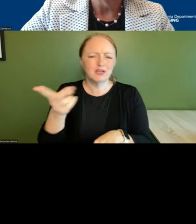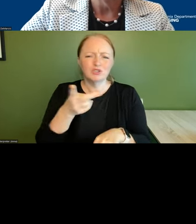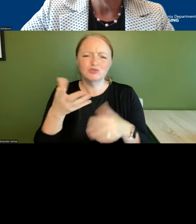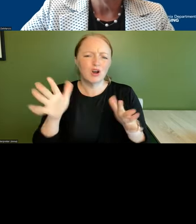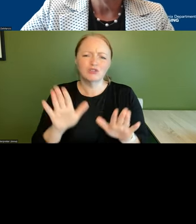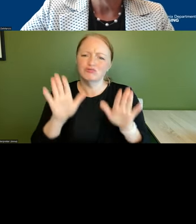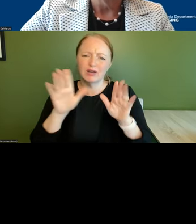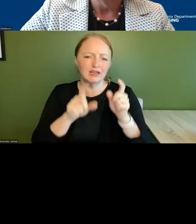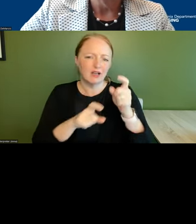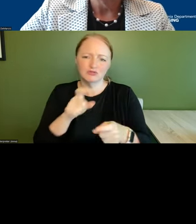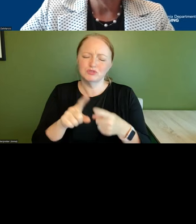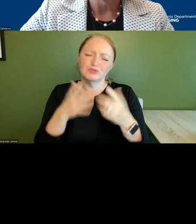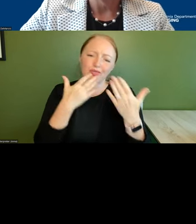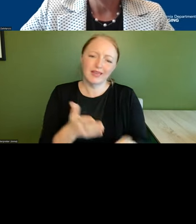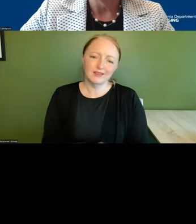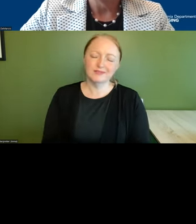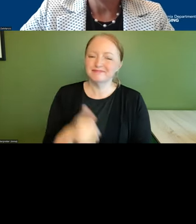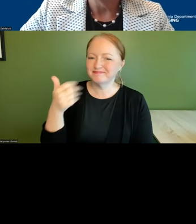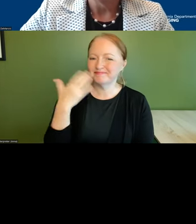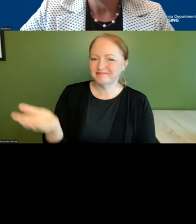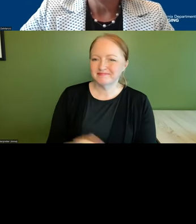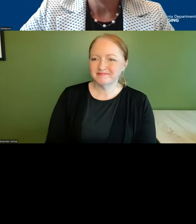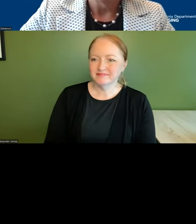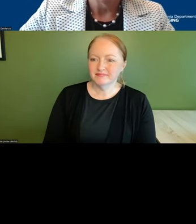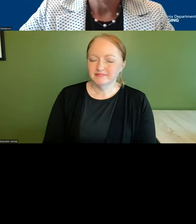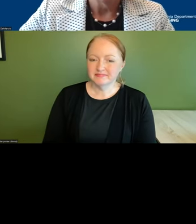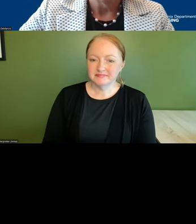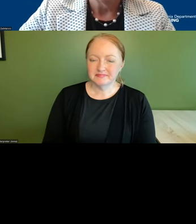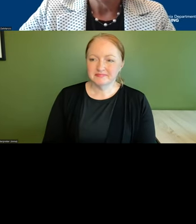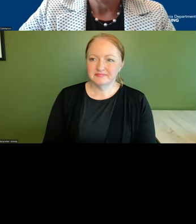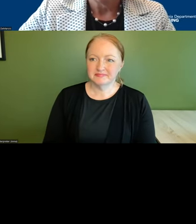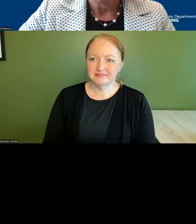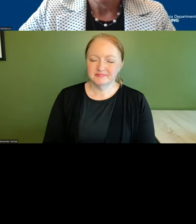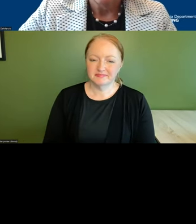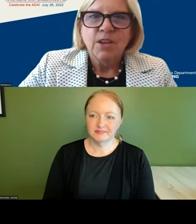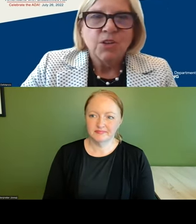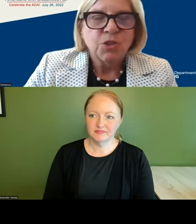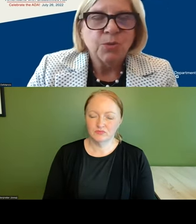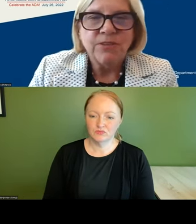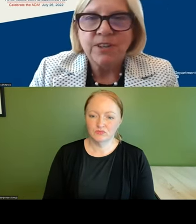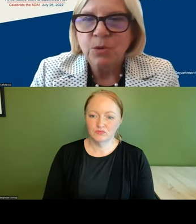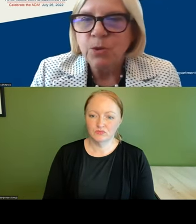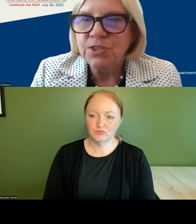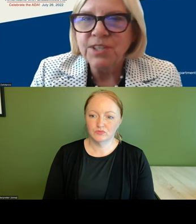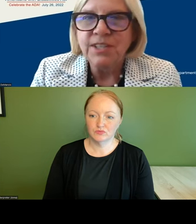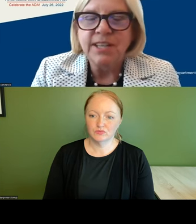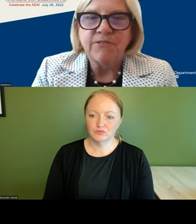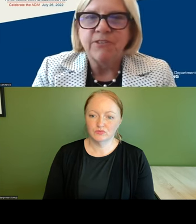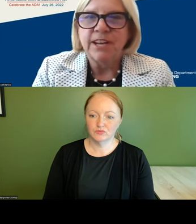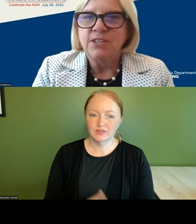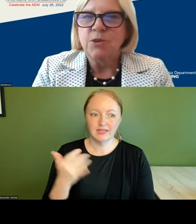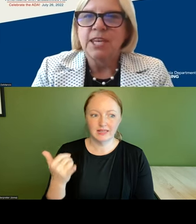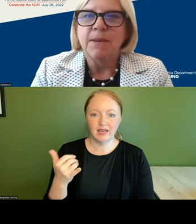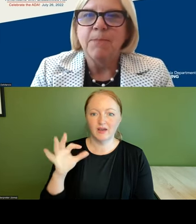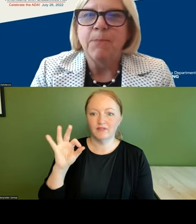made a great contribution so thank you yeah thanks so much terrific so we're just going to